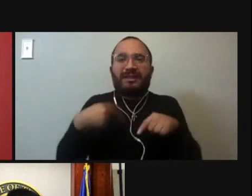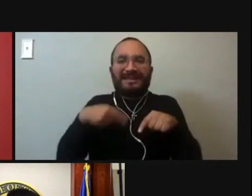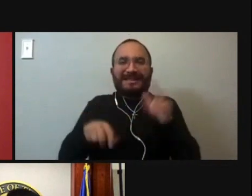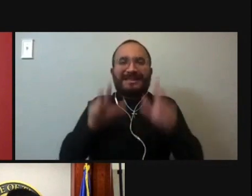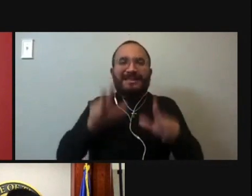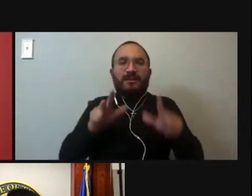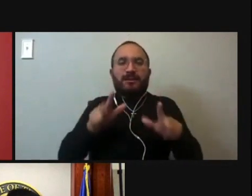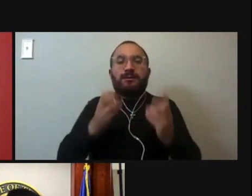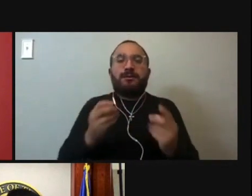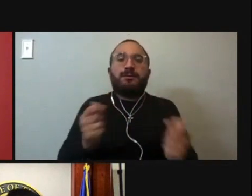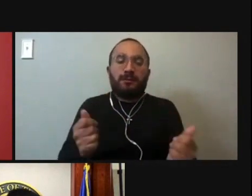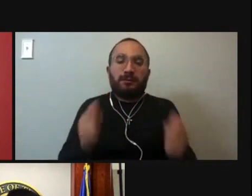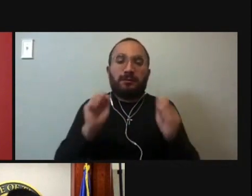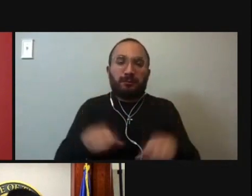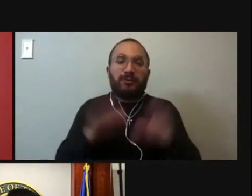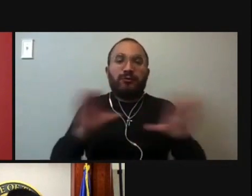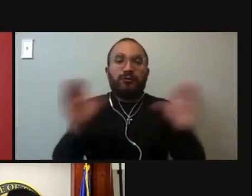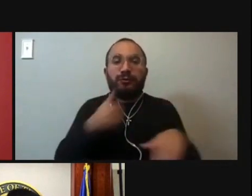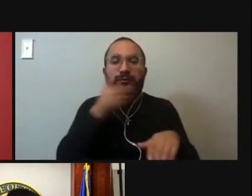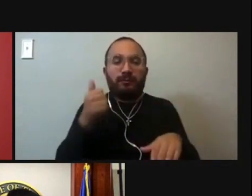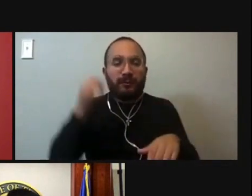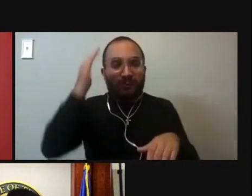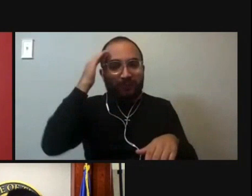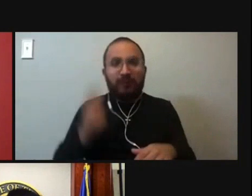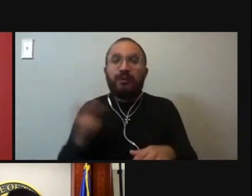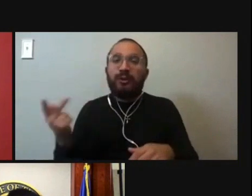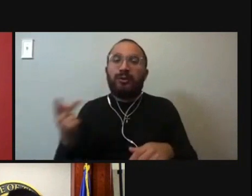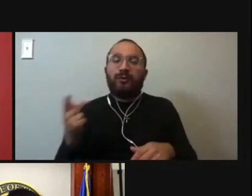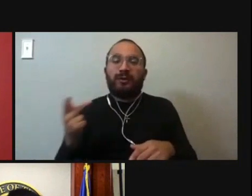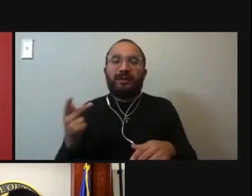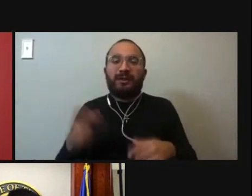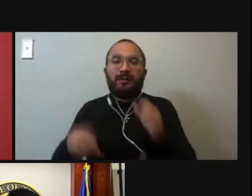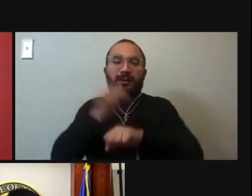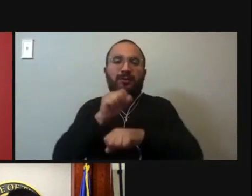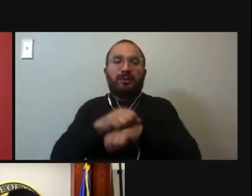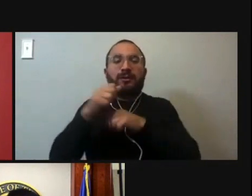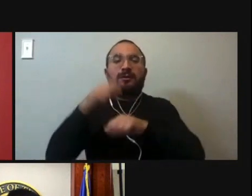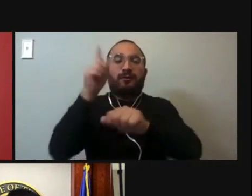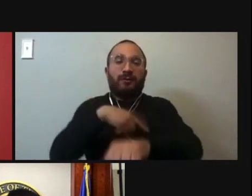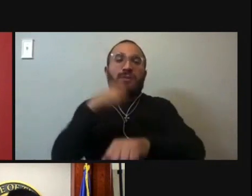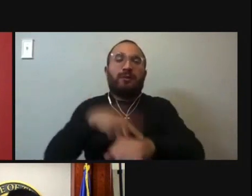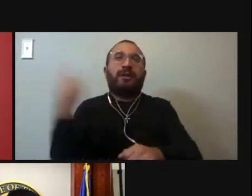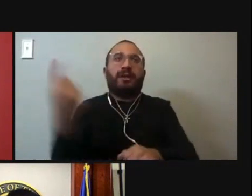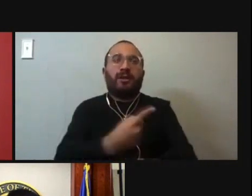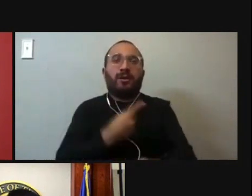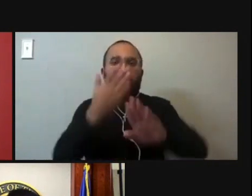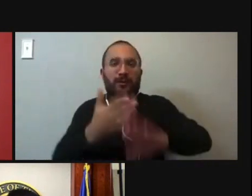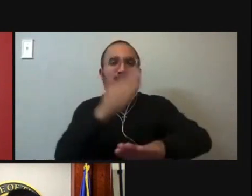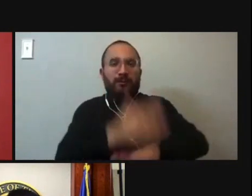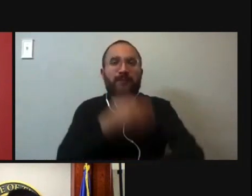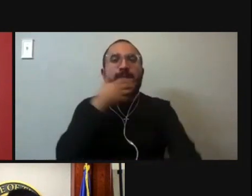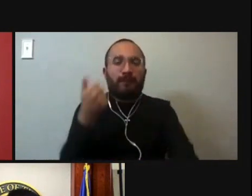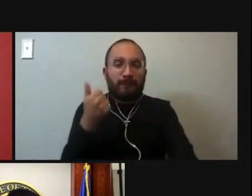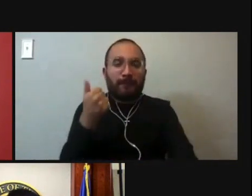always be better. As Justice Martinez knows, we've both been doing this a long time now. But we can always be better. Judicial